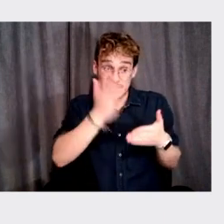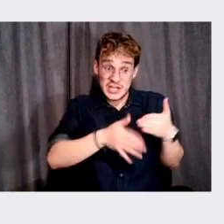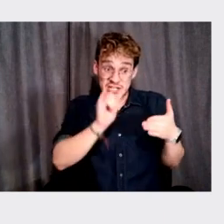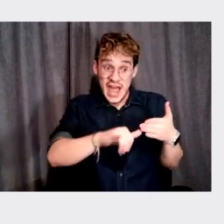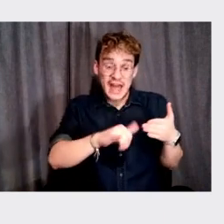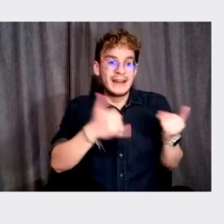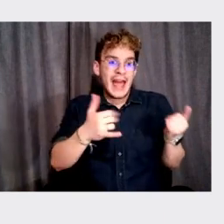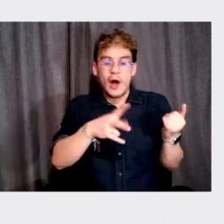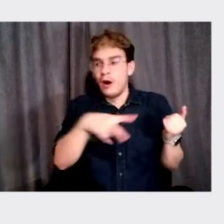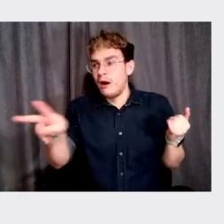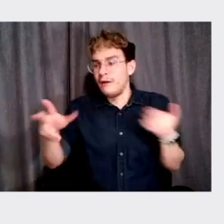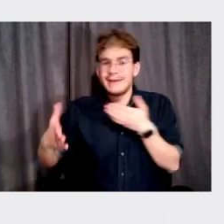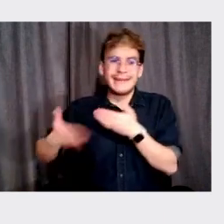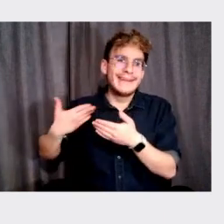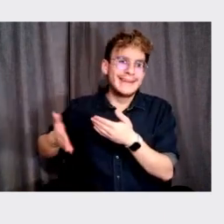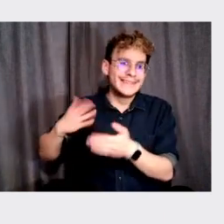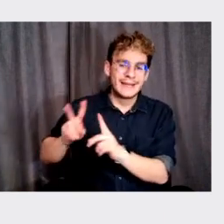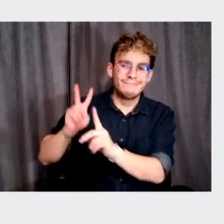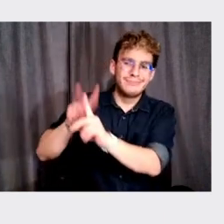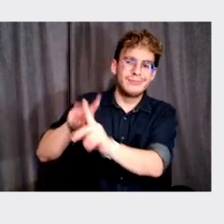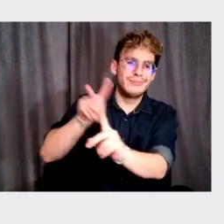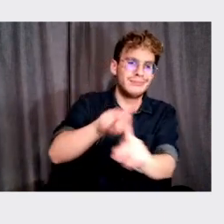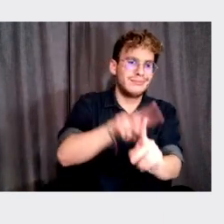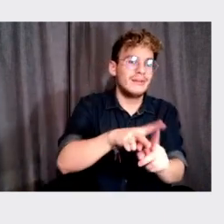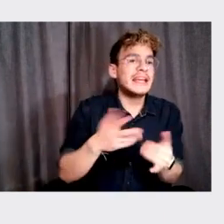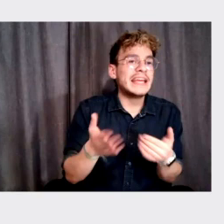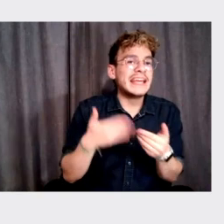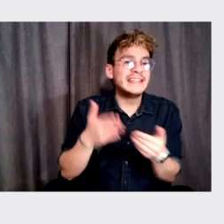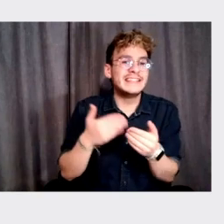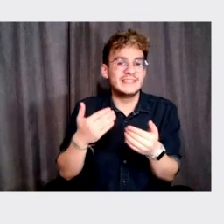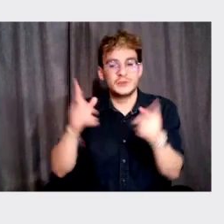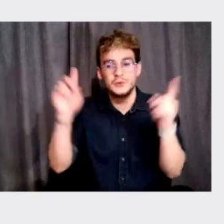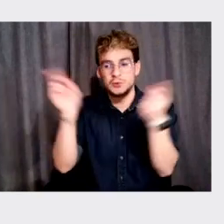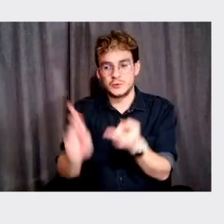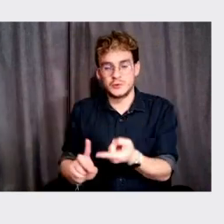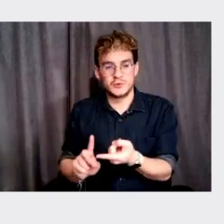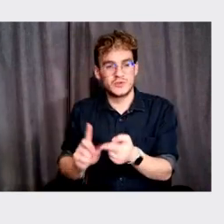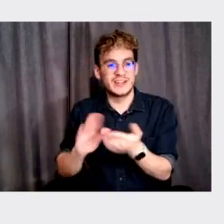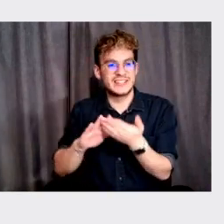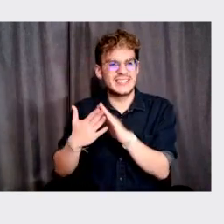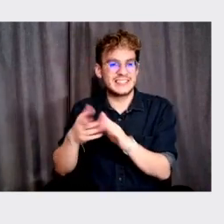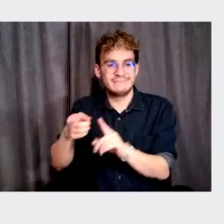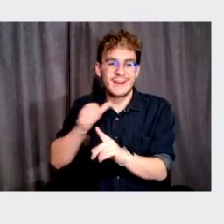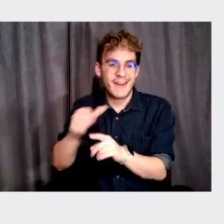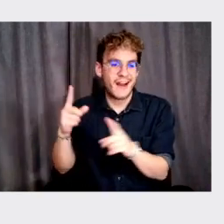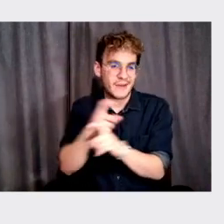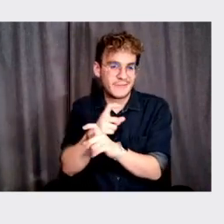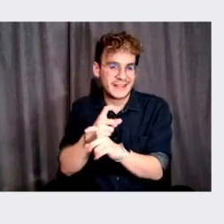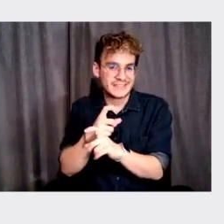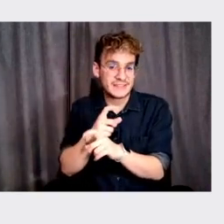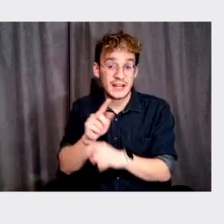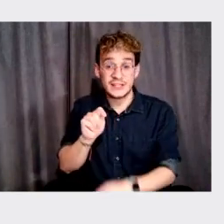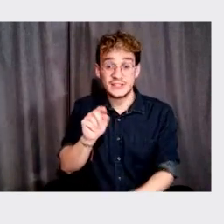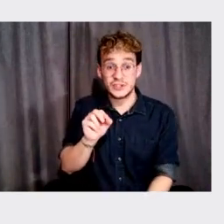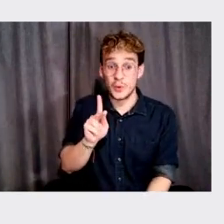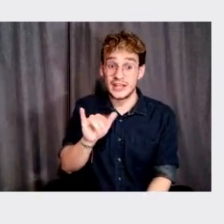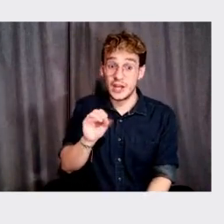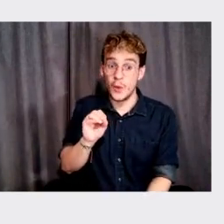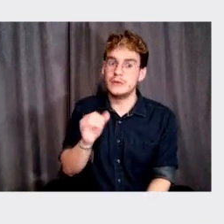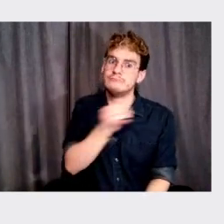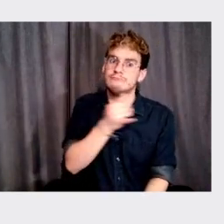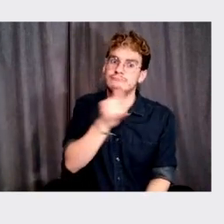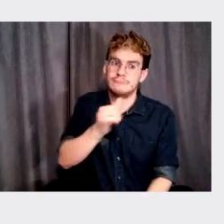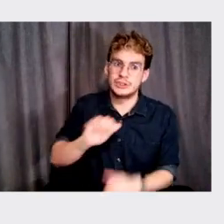York, it's easy, it's easy to scale down and make it work for systems that are, they're not as complex. Tokyo is very challenging too.